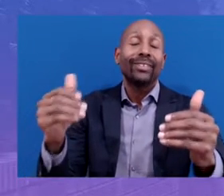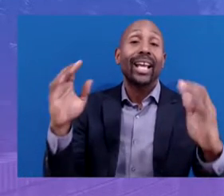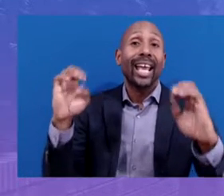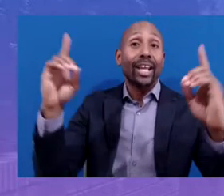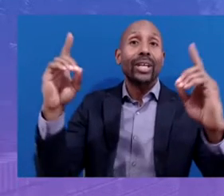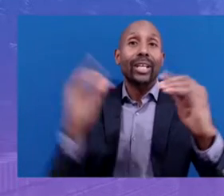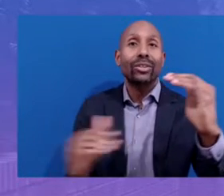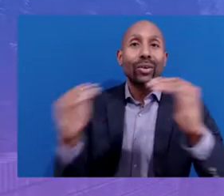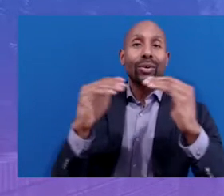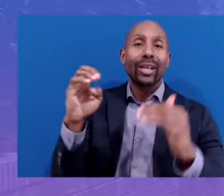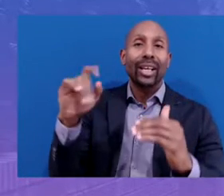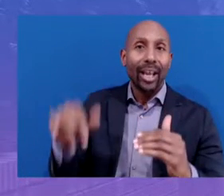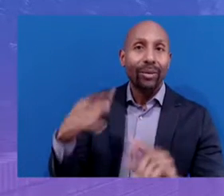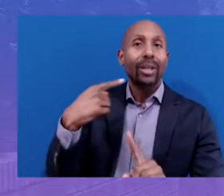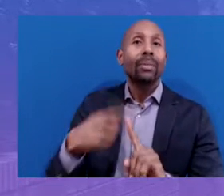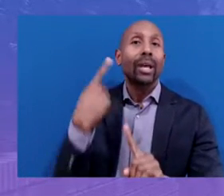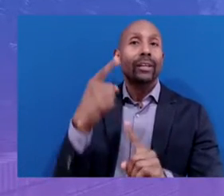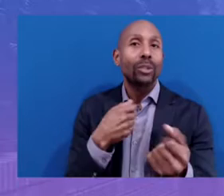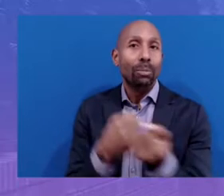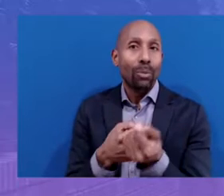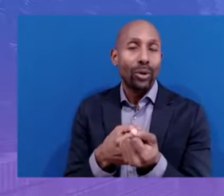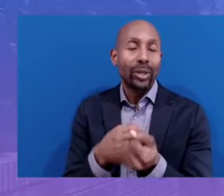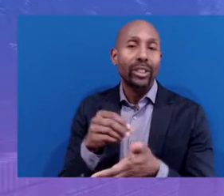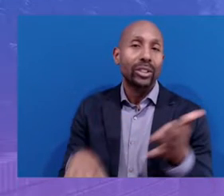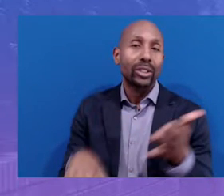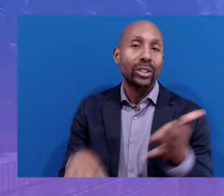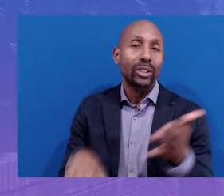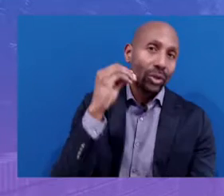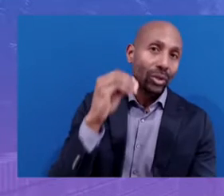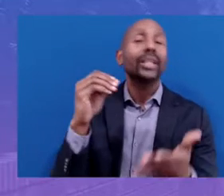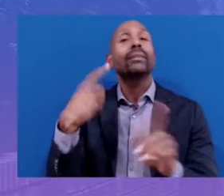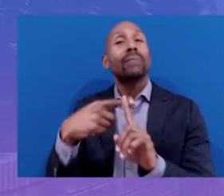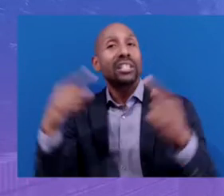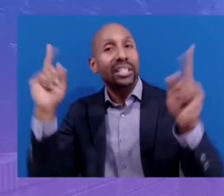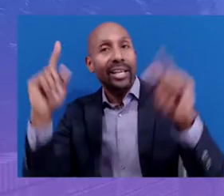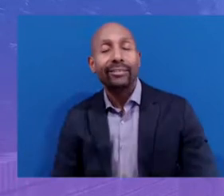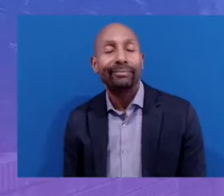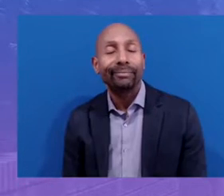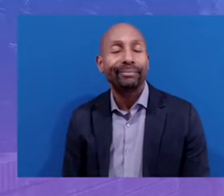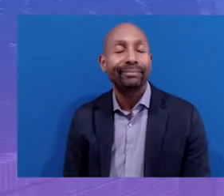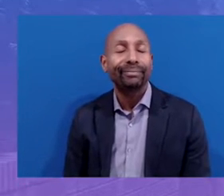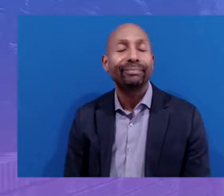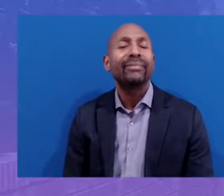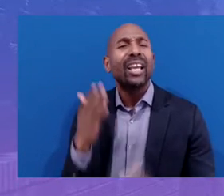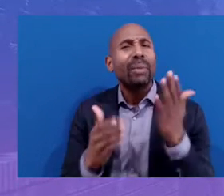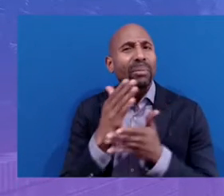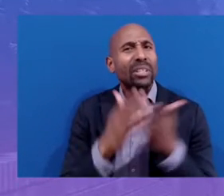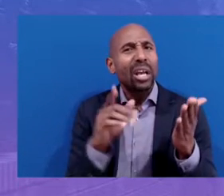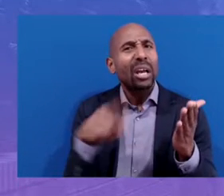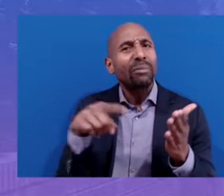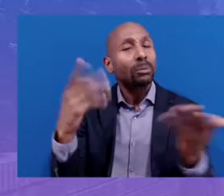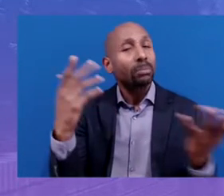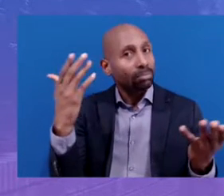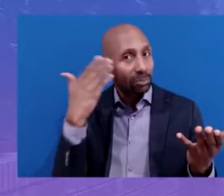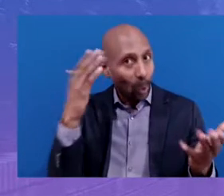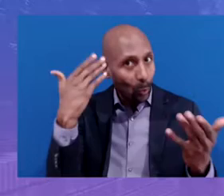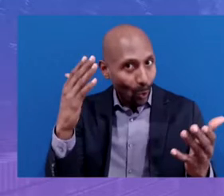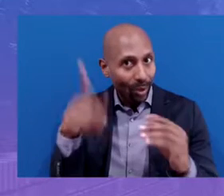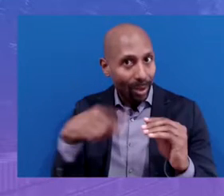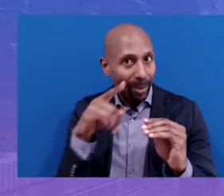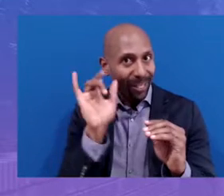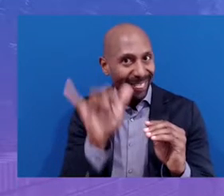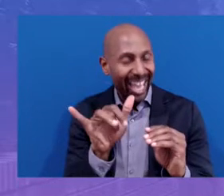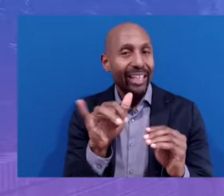equity and supporting student learning and student success. But for those of you who may be a little less familiar,